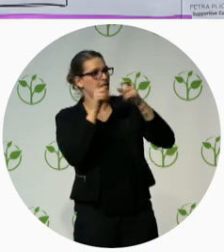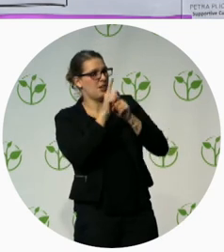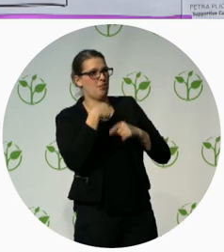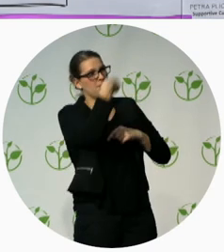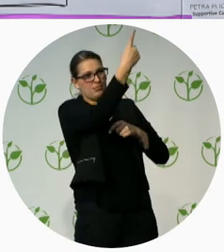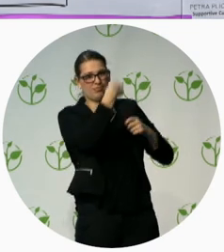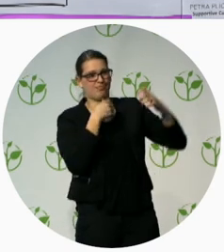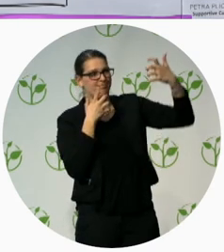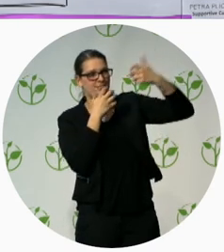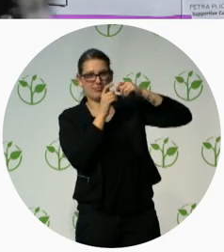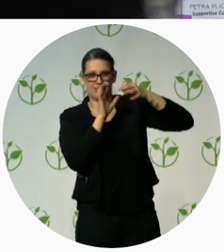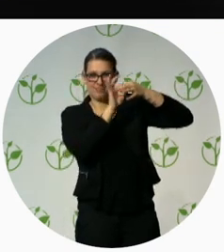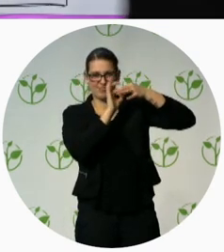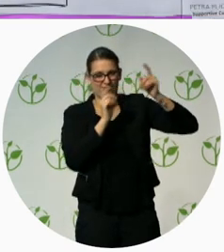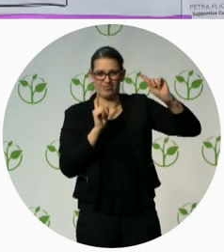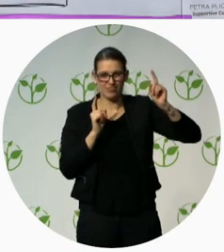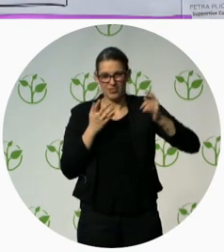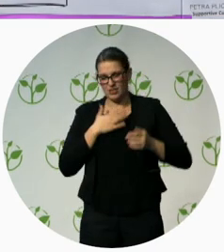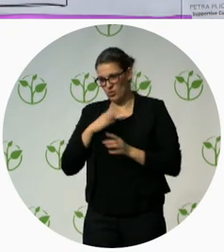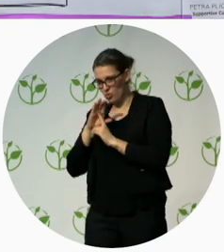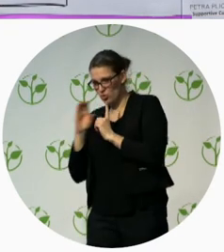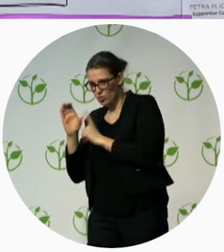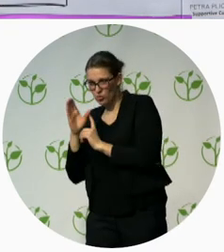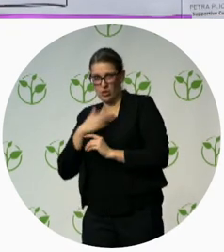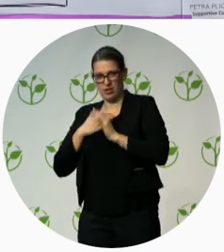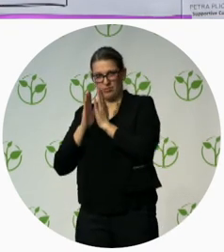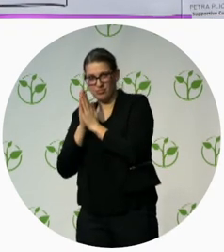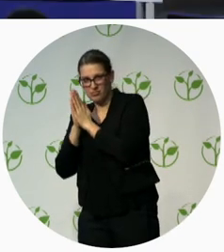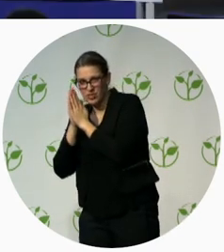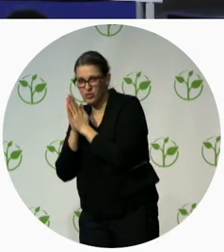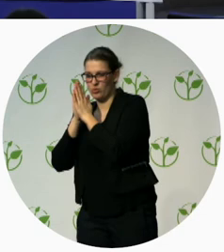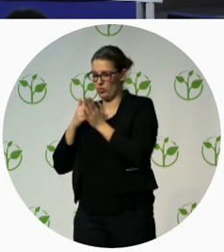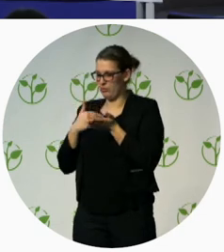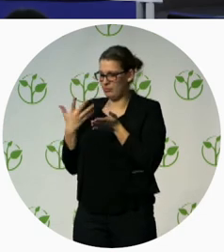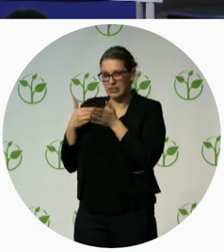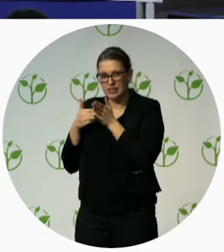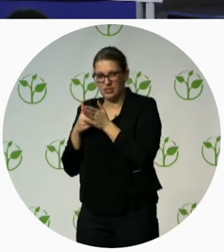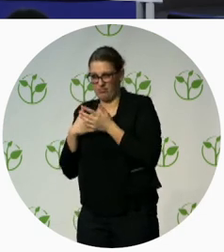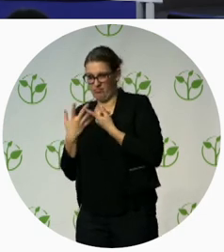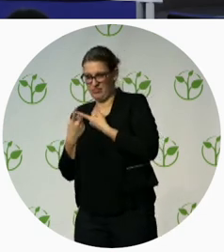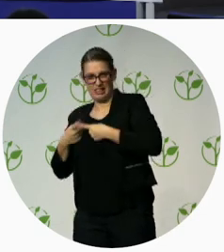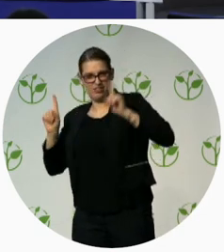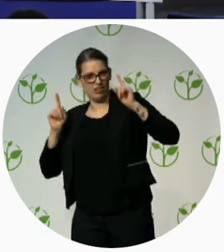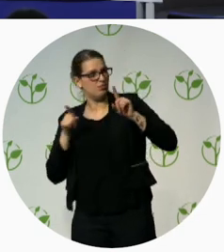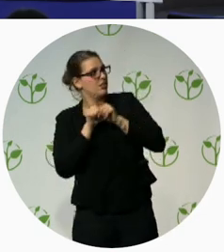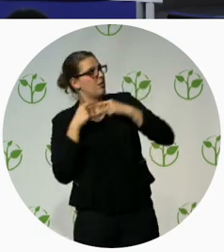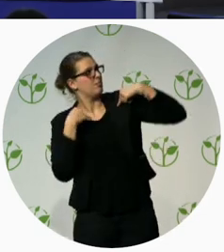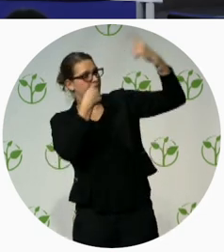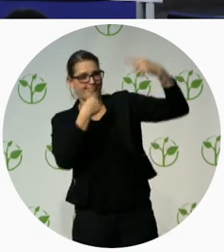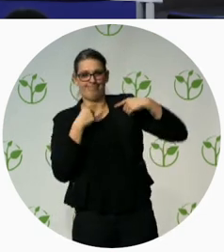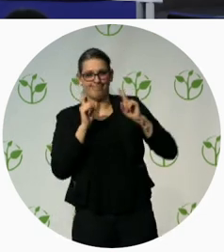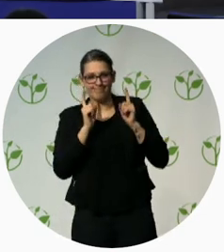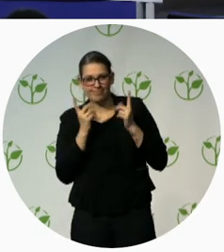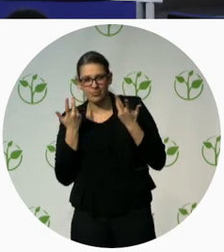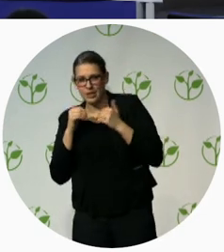religious and sociocultural needs of different countries, in this case of India. So, they have to be adapted